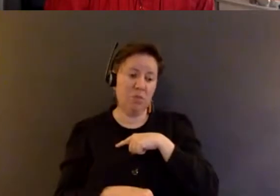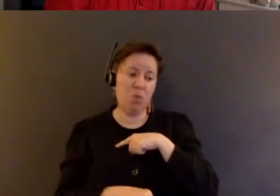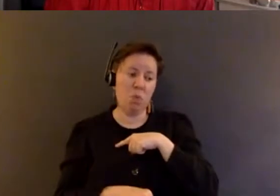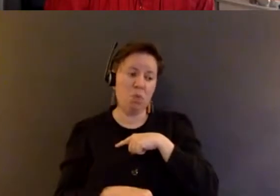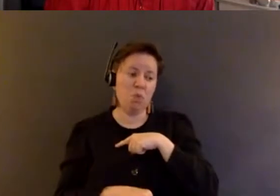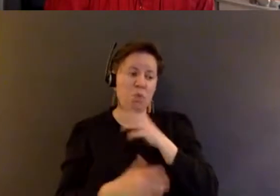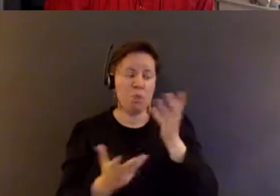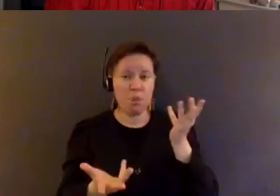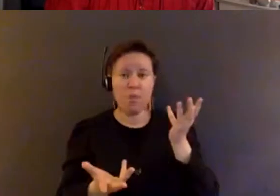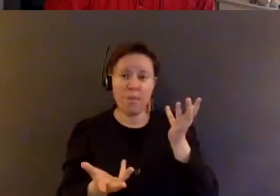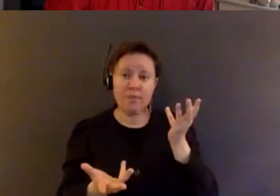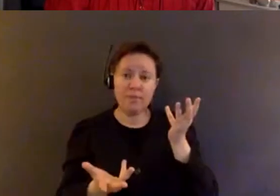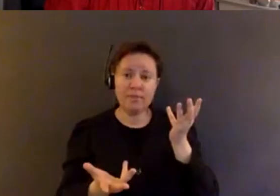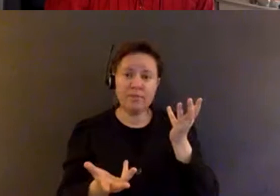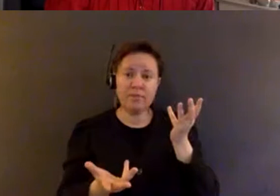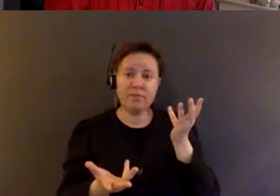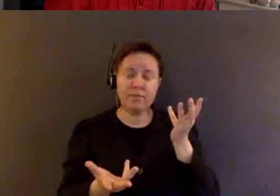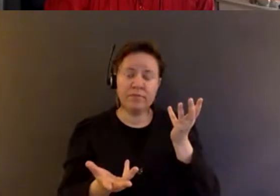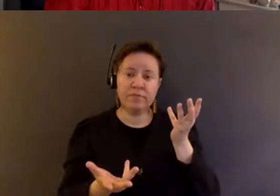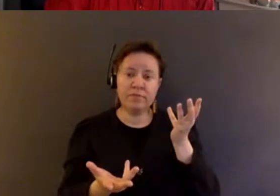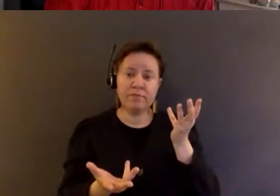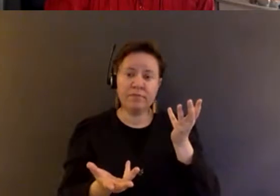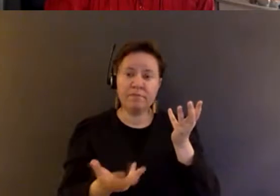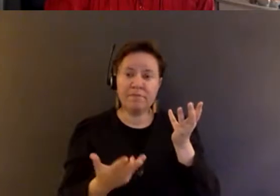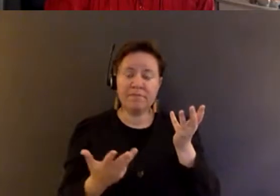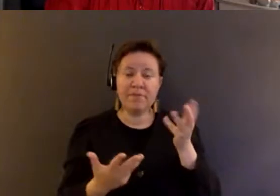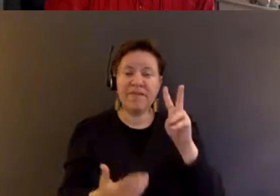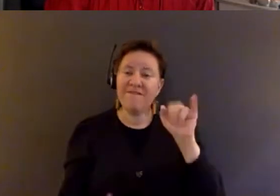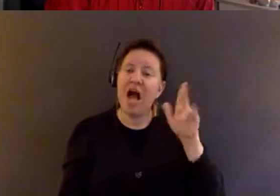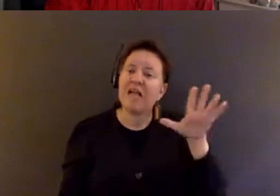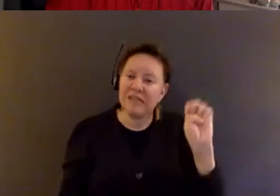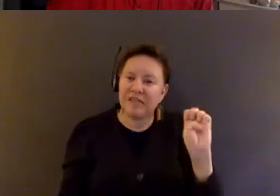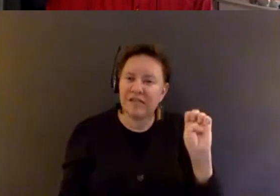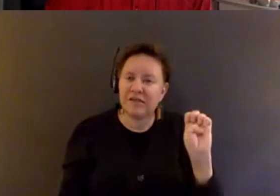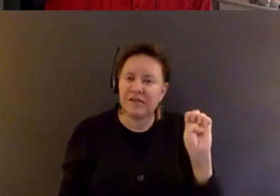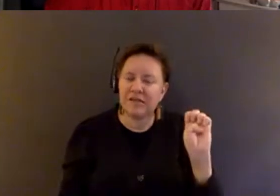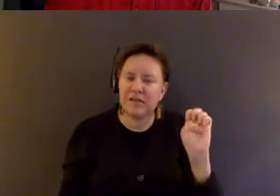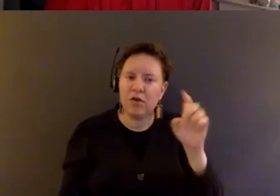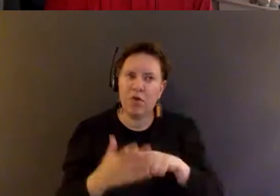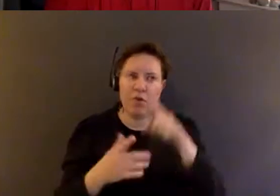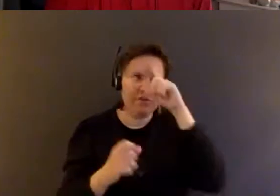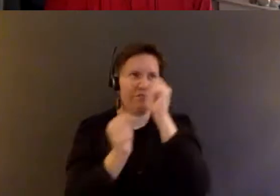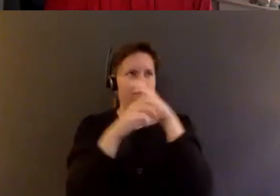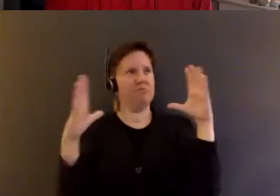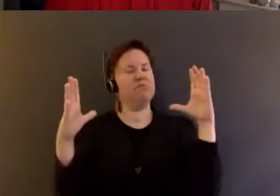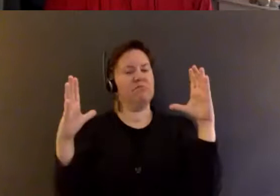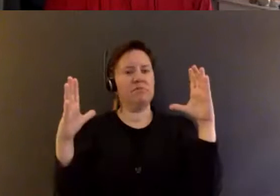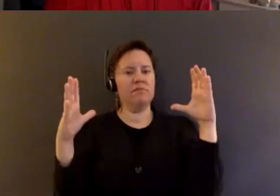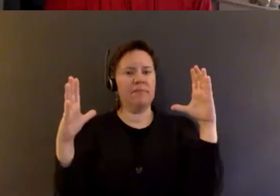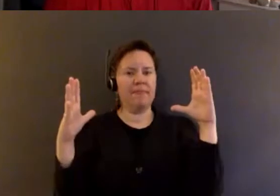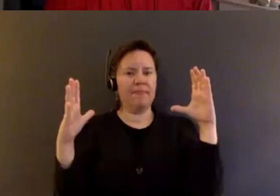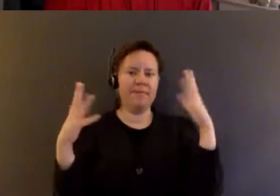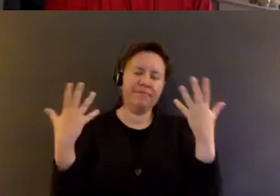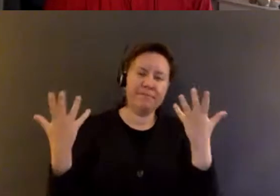sort of, you know, the coerced, the, the, the, the violence of, you know, what we think of as, um, as sort of,